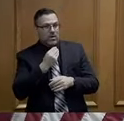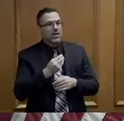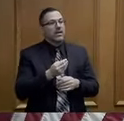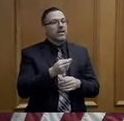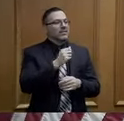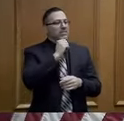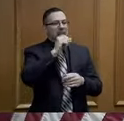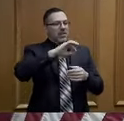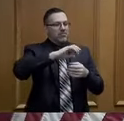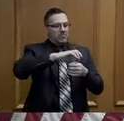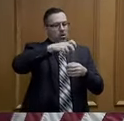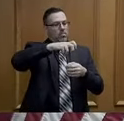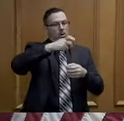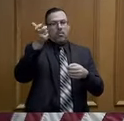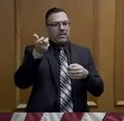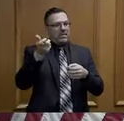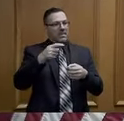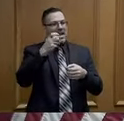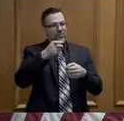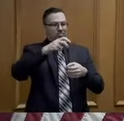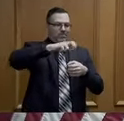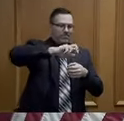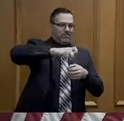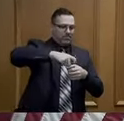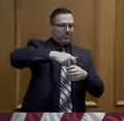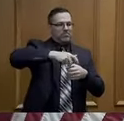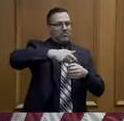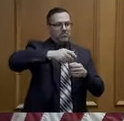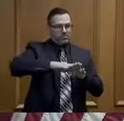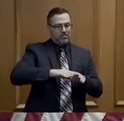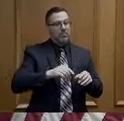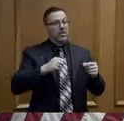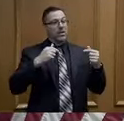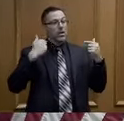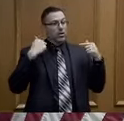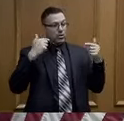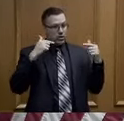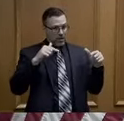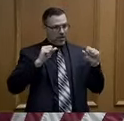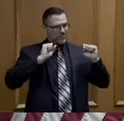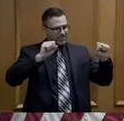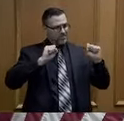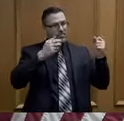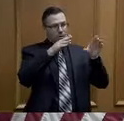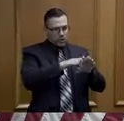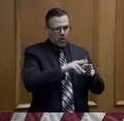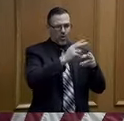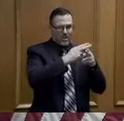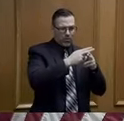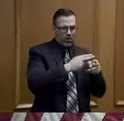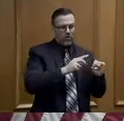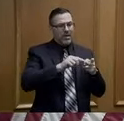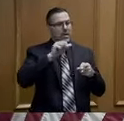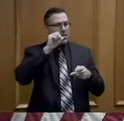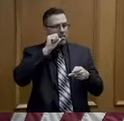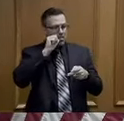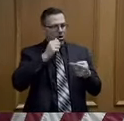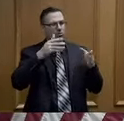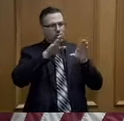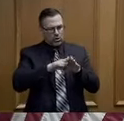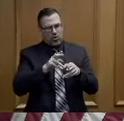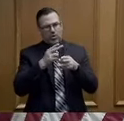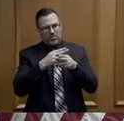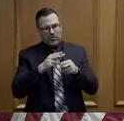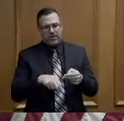those who are 21 and older. Remember, gyms are to temporarily close, bars are to temporarily close, and I've limited